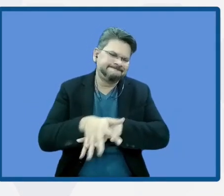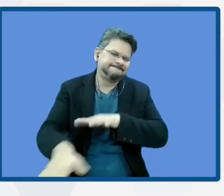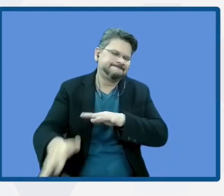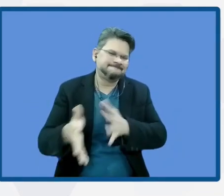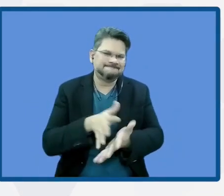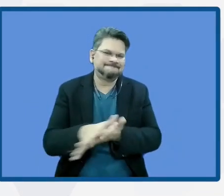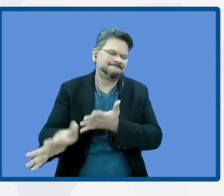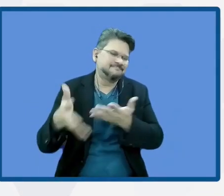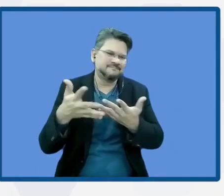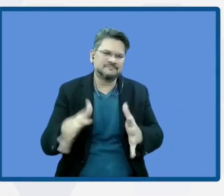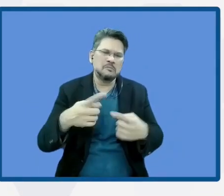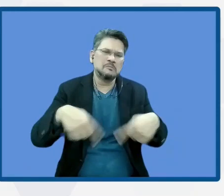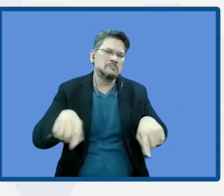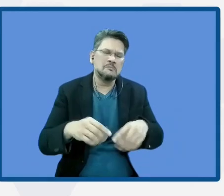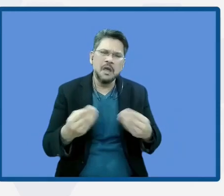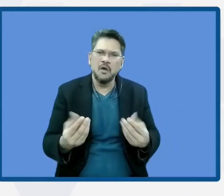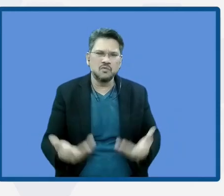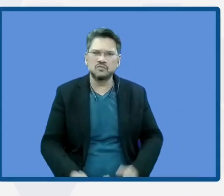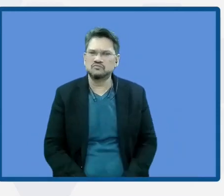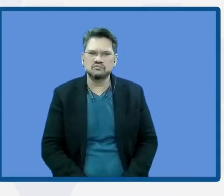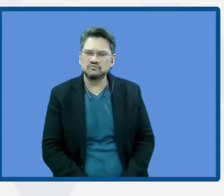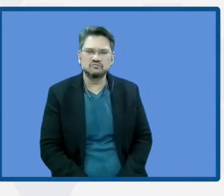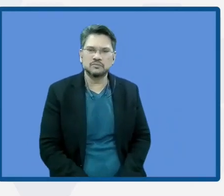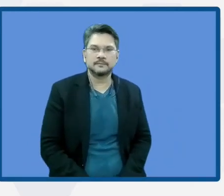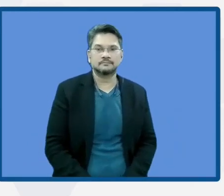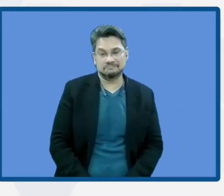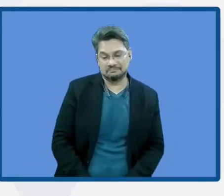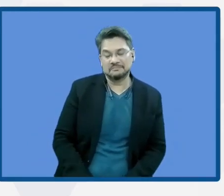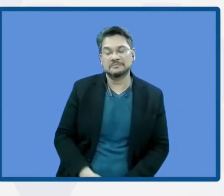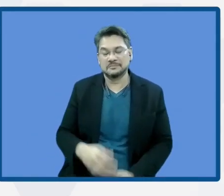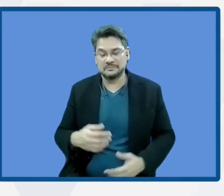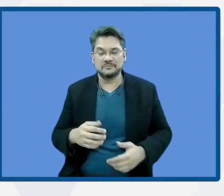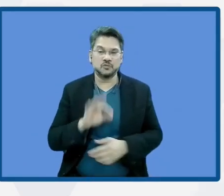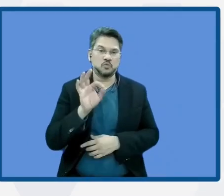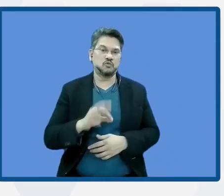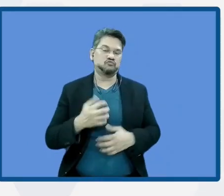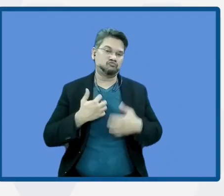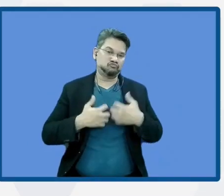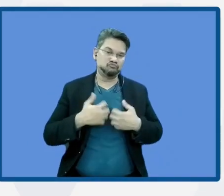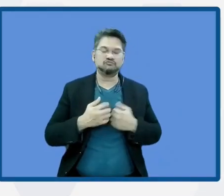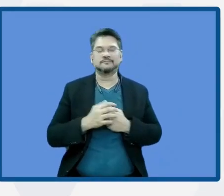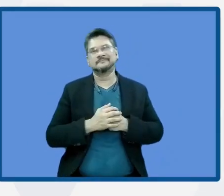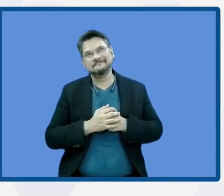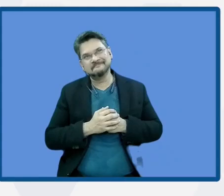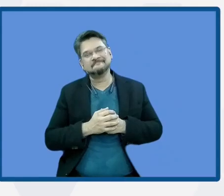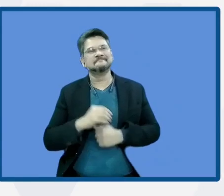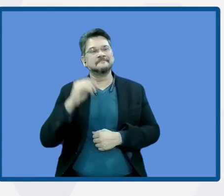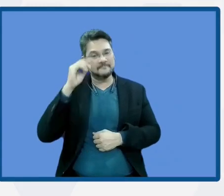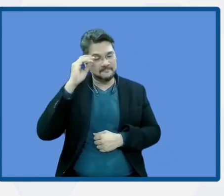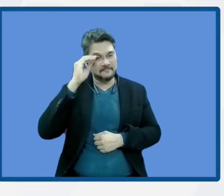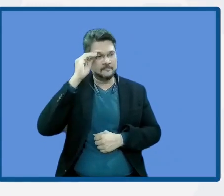This is an interesting question. I think the first thing we need to do is to have this